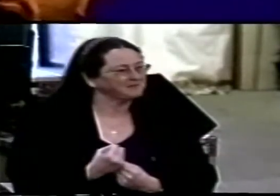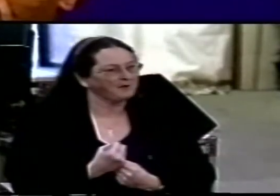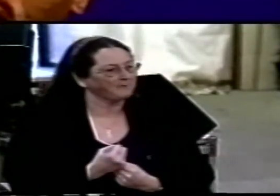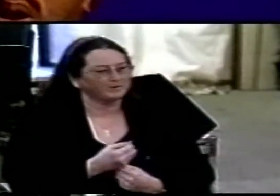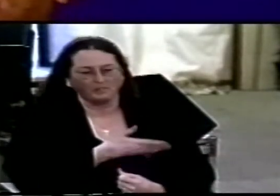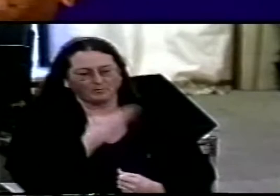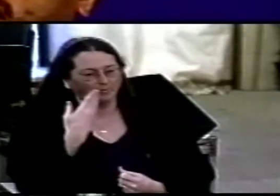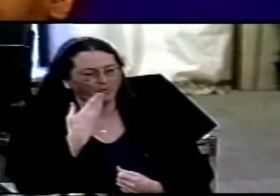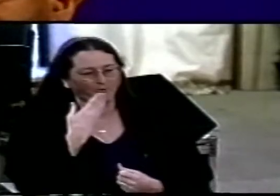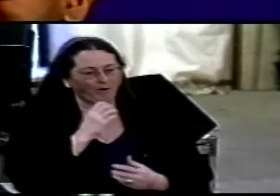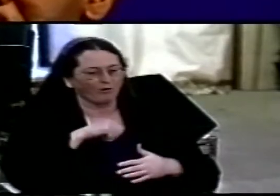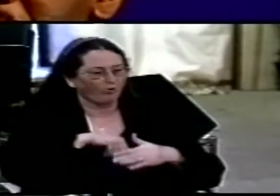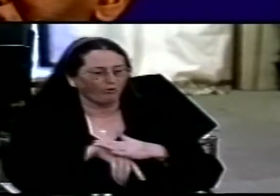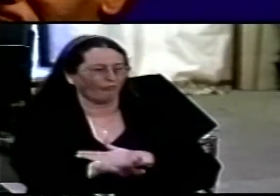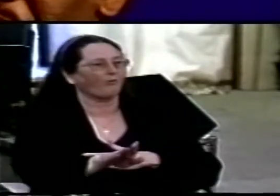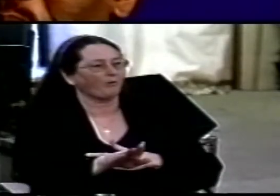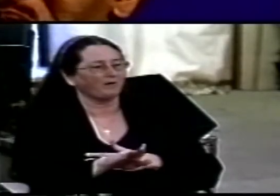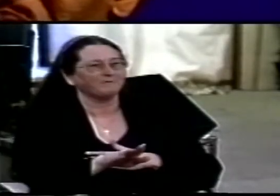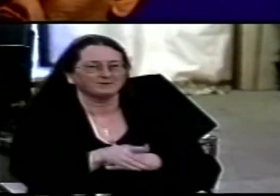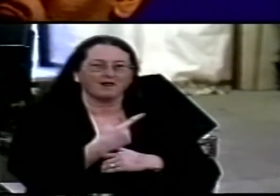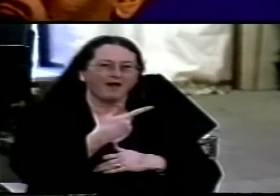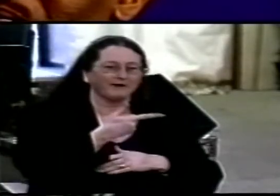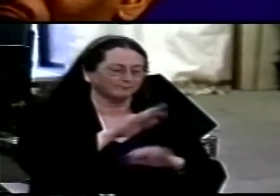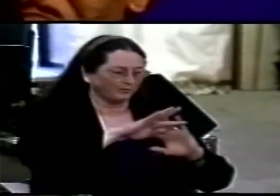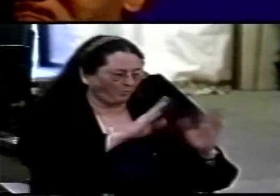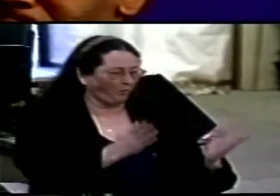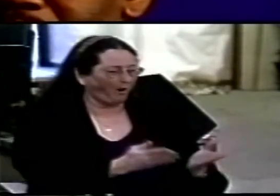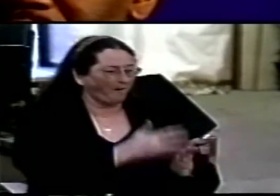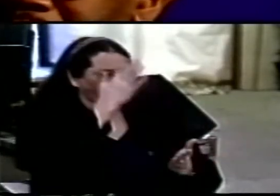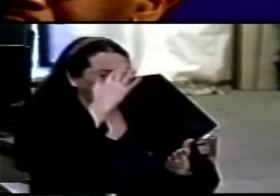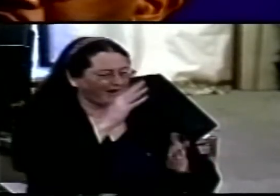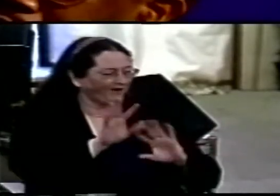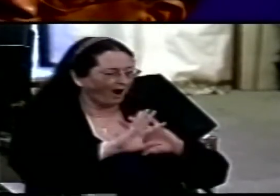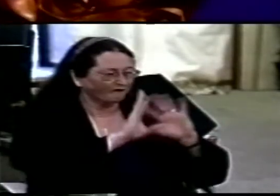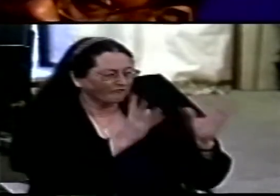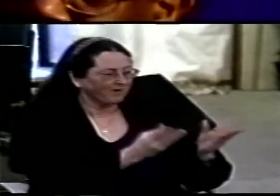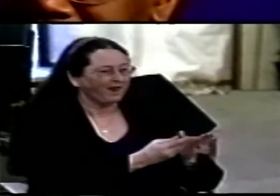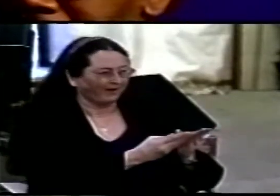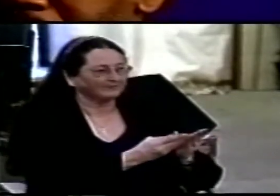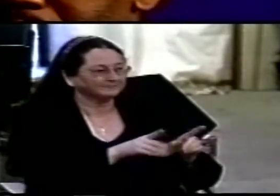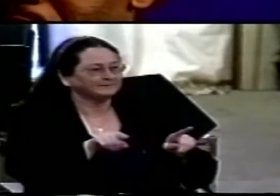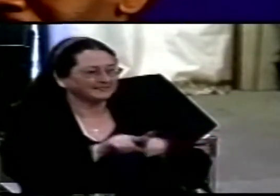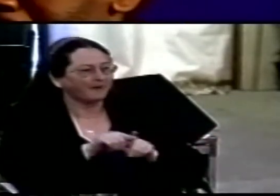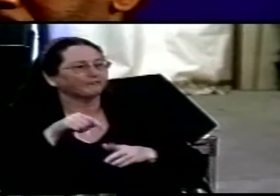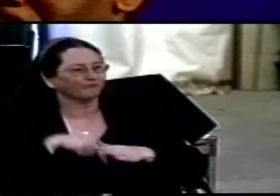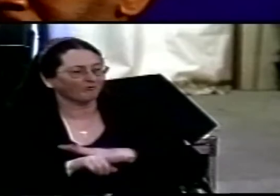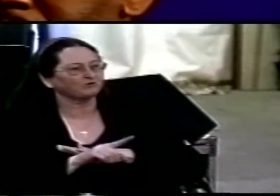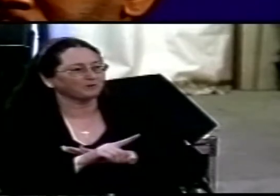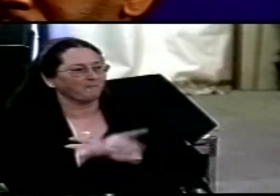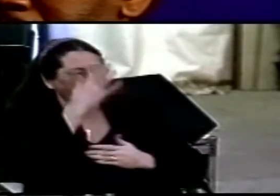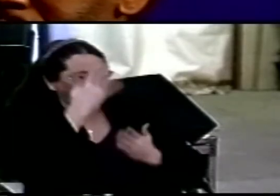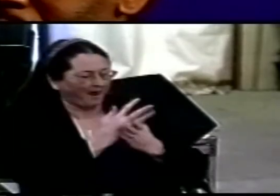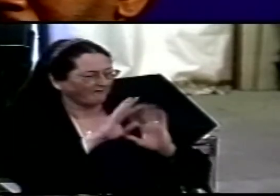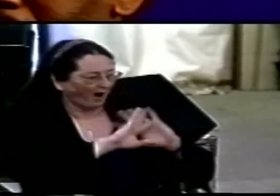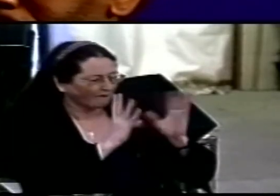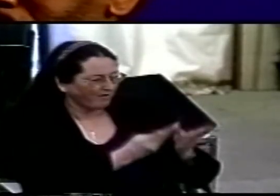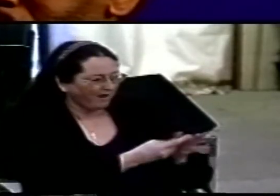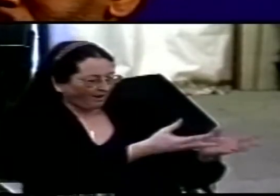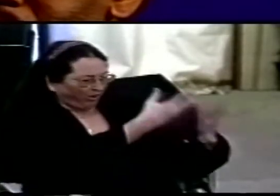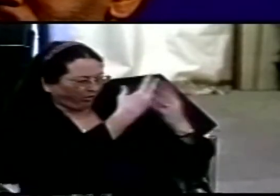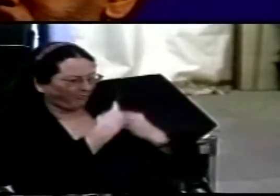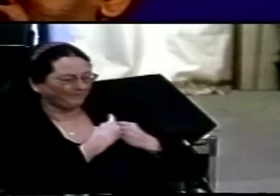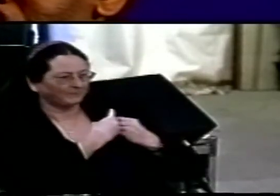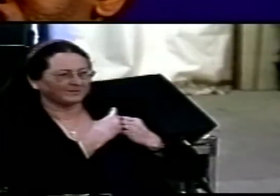just go with the flow and all will be well. I believe that's going to be an incredibly difficult challenge in the years ahead.